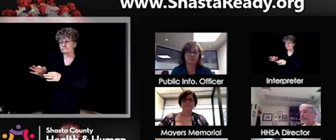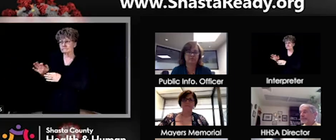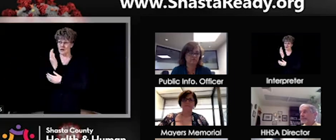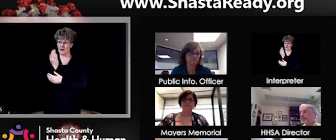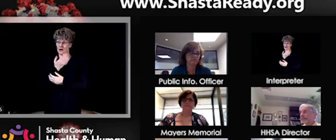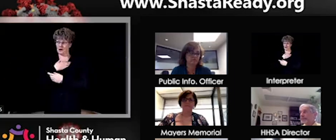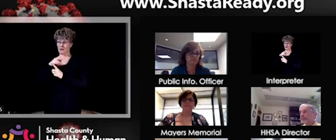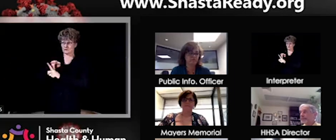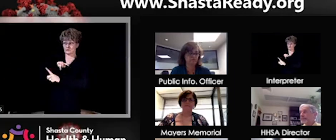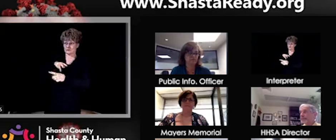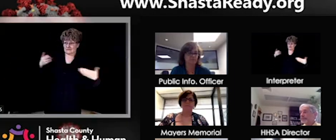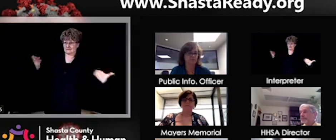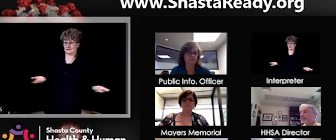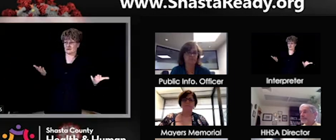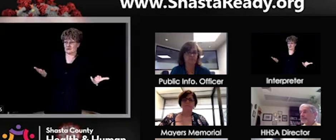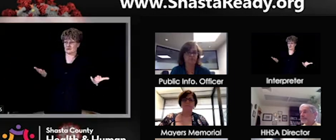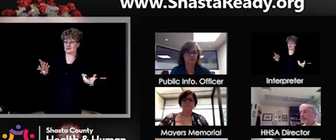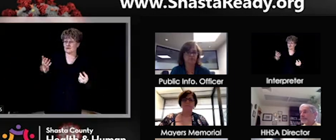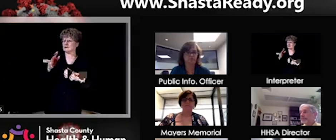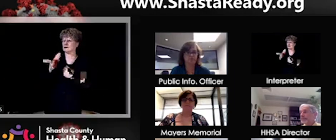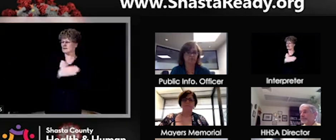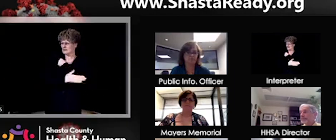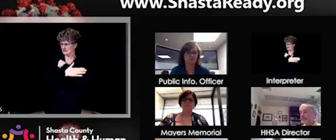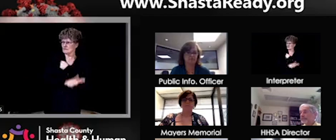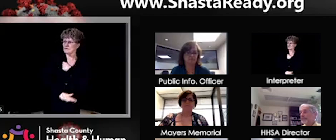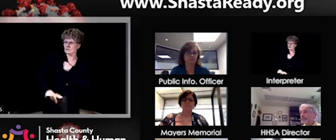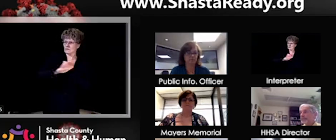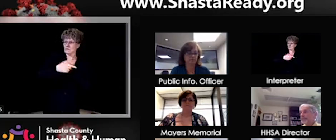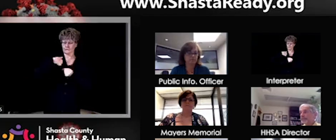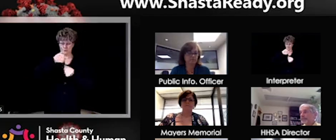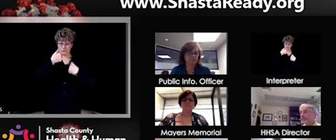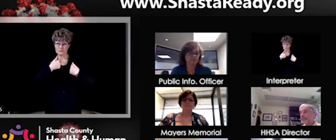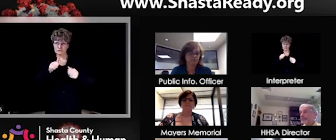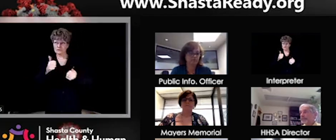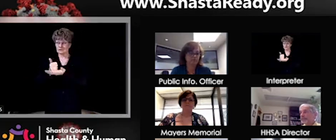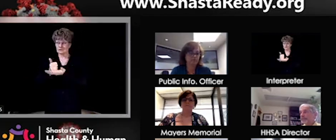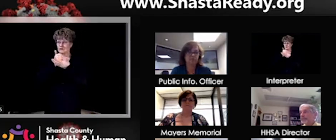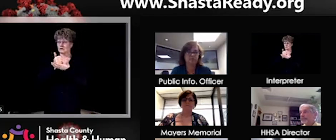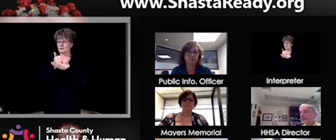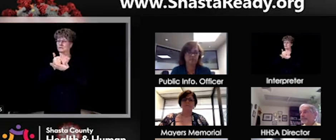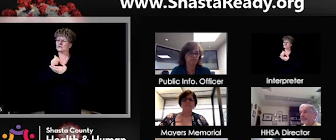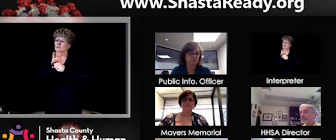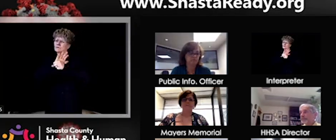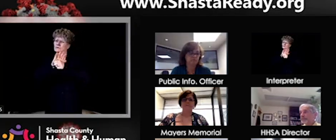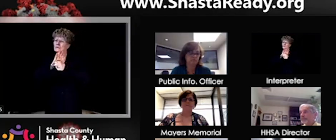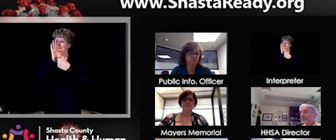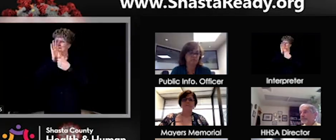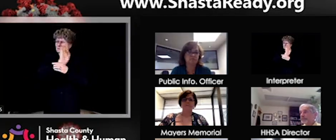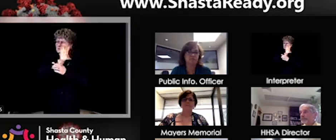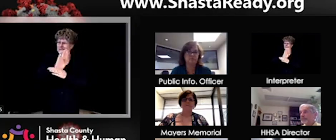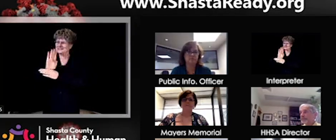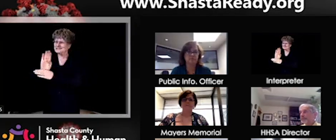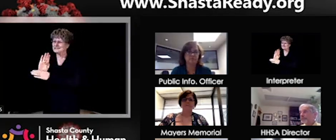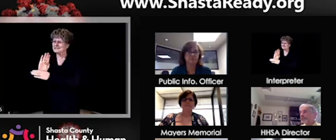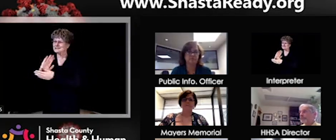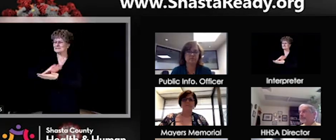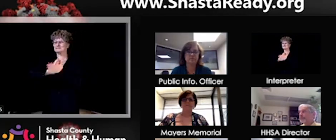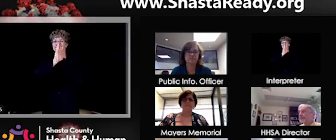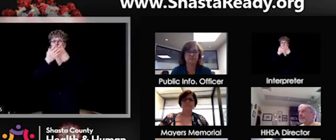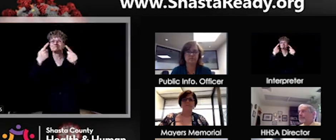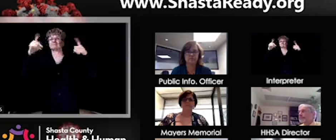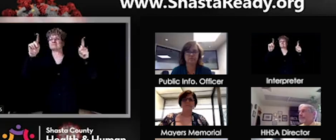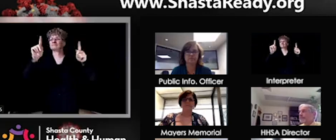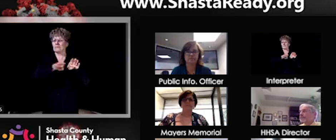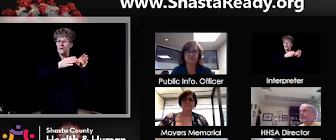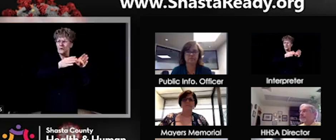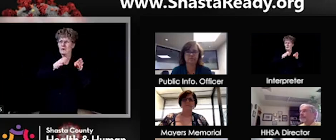the things that we are trying to do to help our local businesses be successful and get back on track. And I think that's the most important